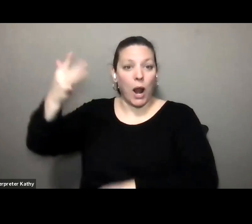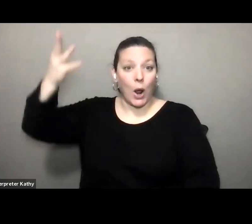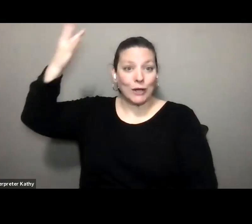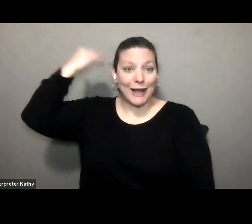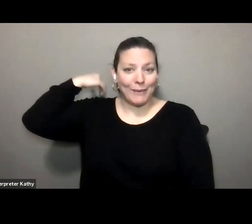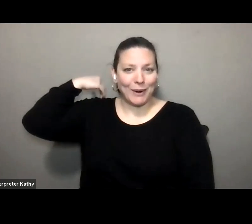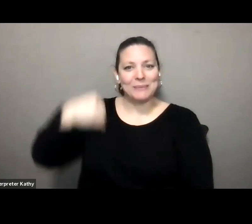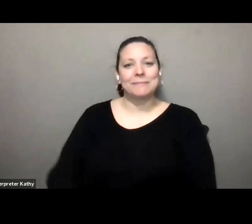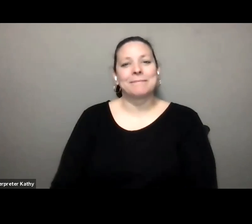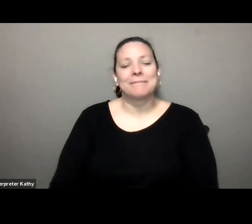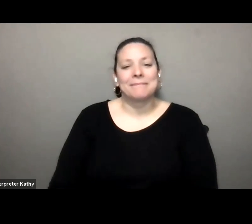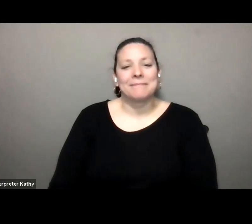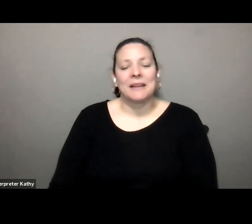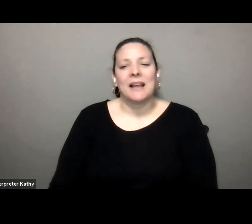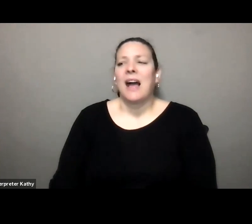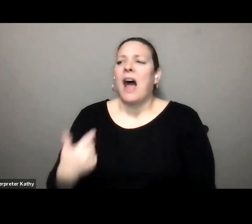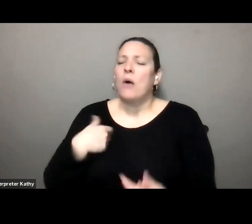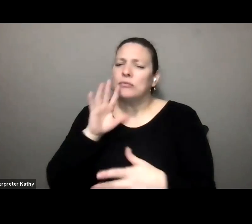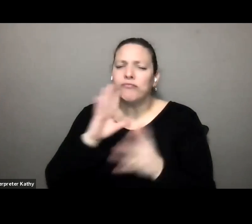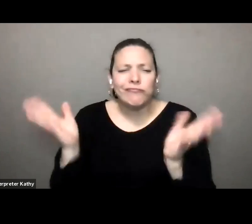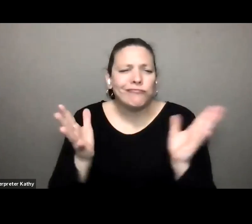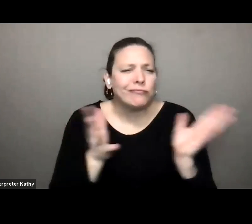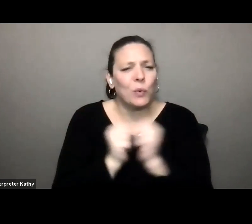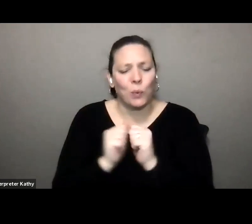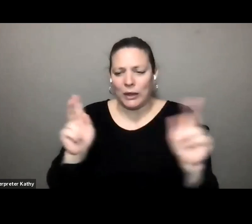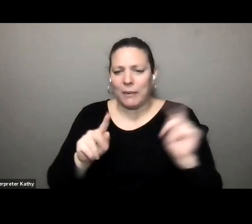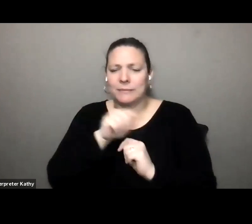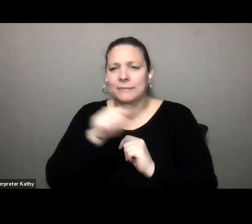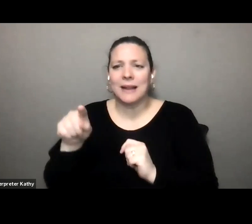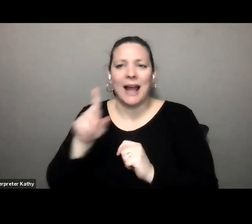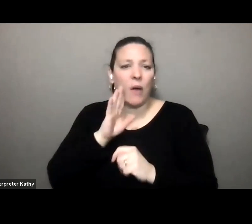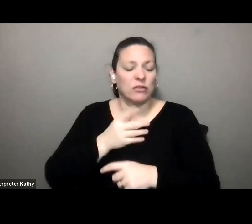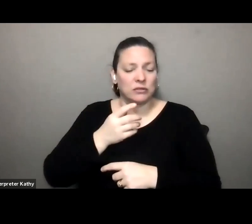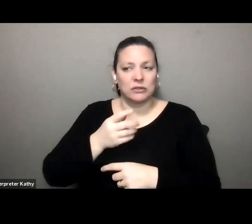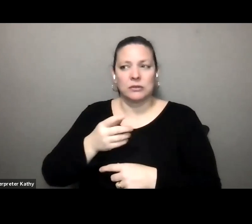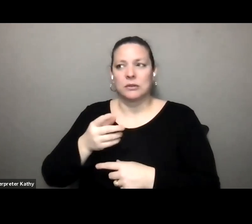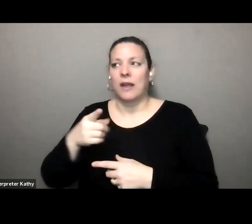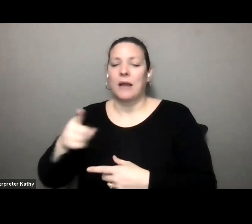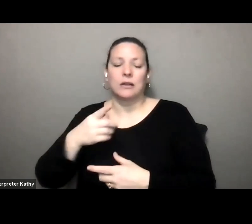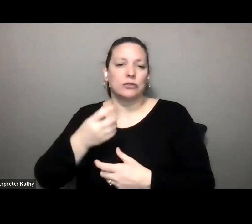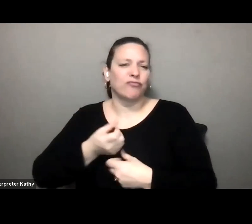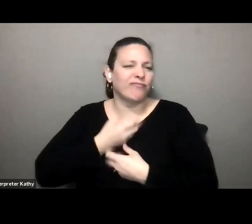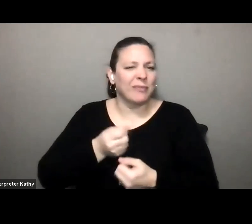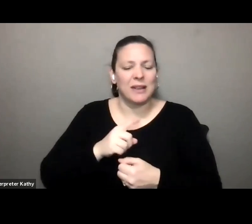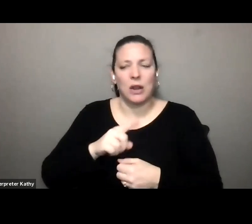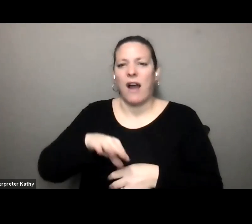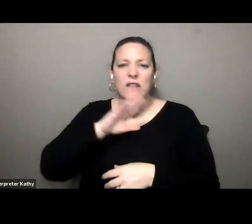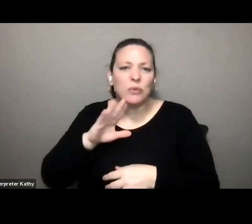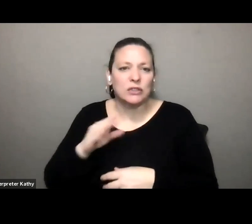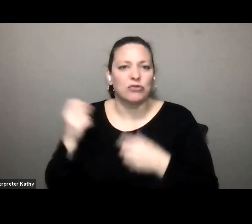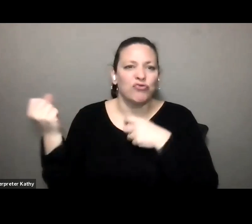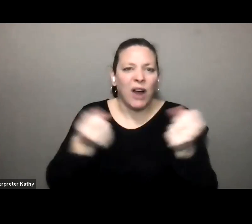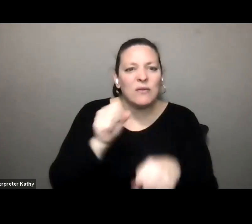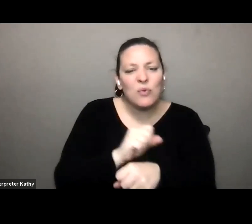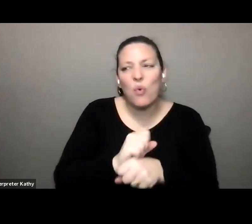people talking to me about you know my frustrations driving to work finding rides and people saying you know